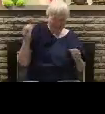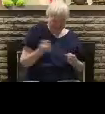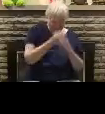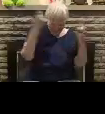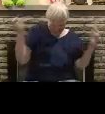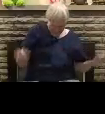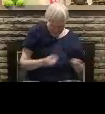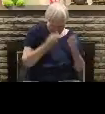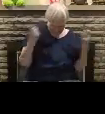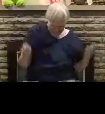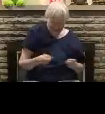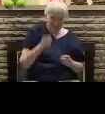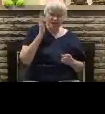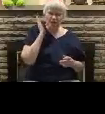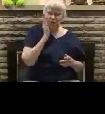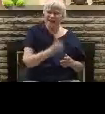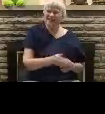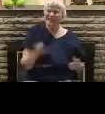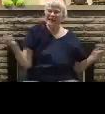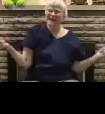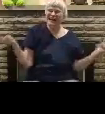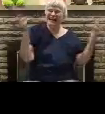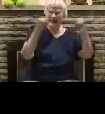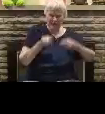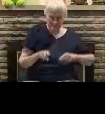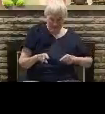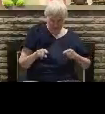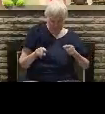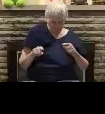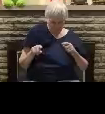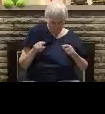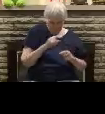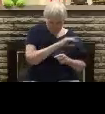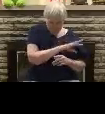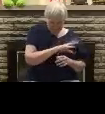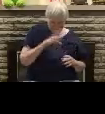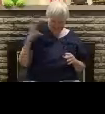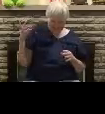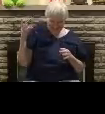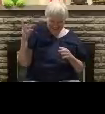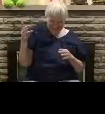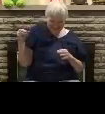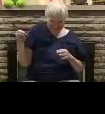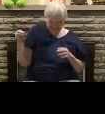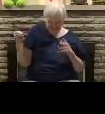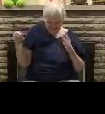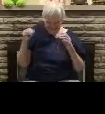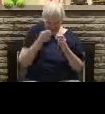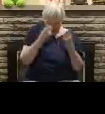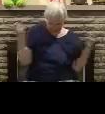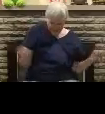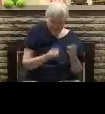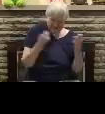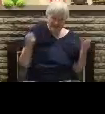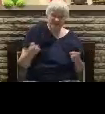Only he who now letteth will let until he be taken out of the way. Now there's differences of opinion but it doesn't matter which one's right.